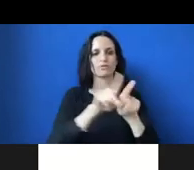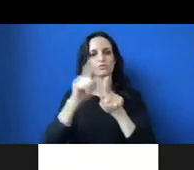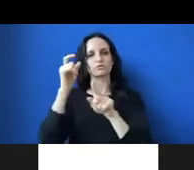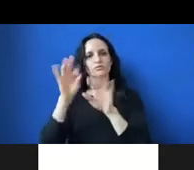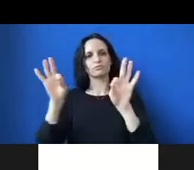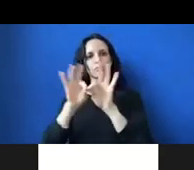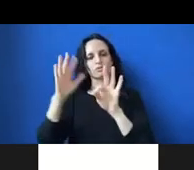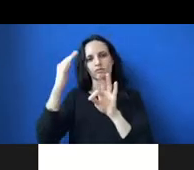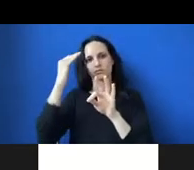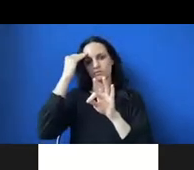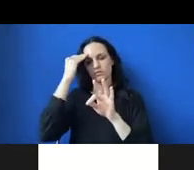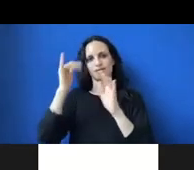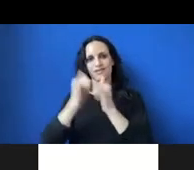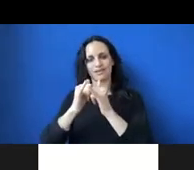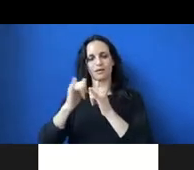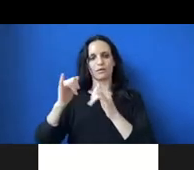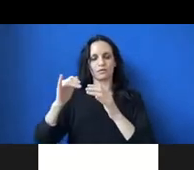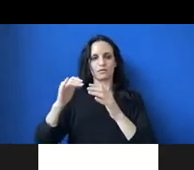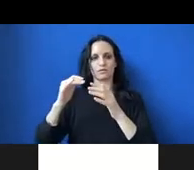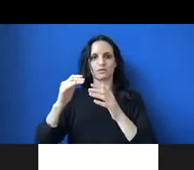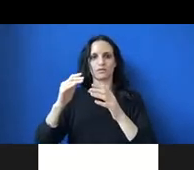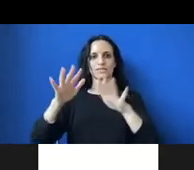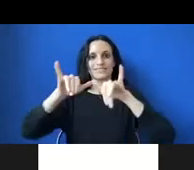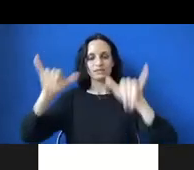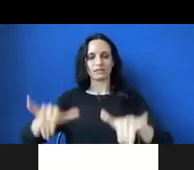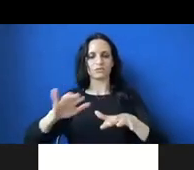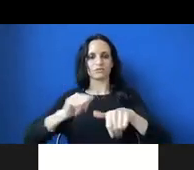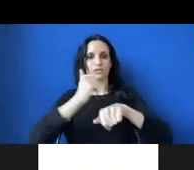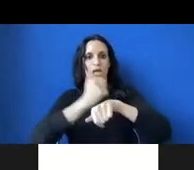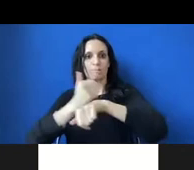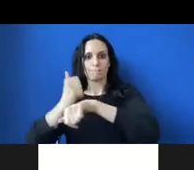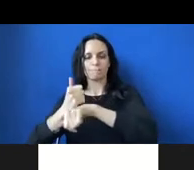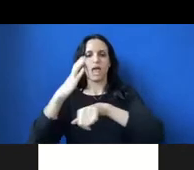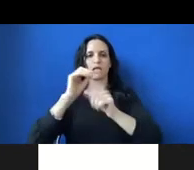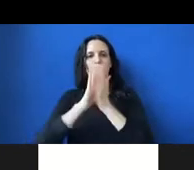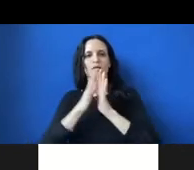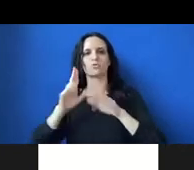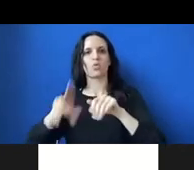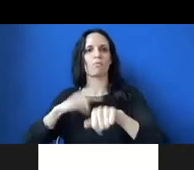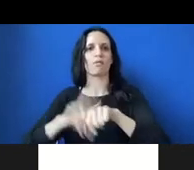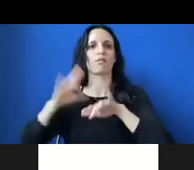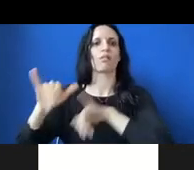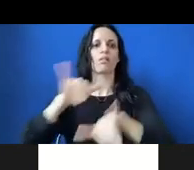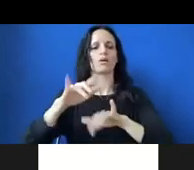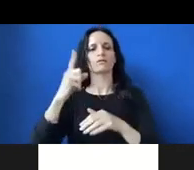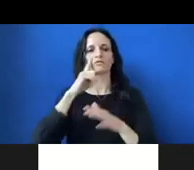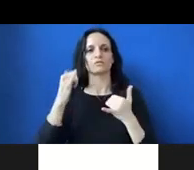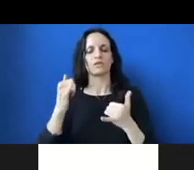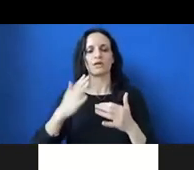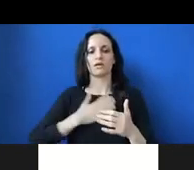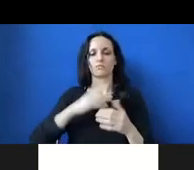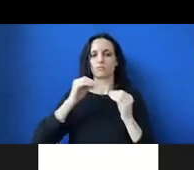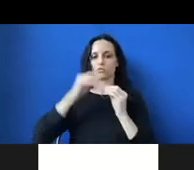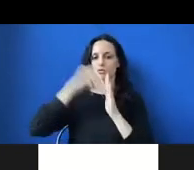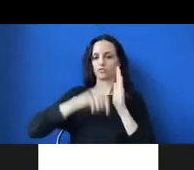the institutions and system, systems normalized today. My passion to gain a better understanding of white supremacy influenced me